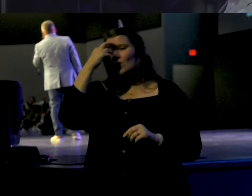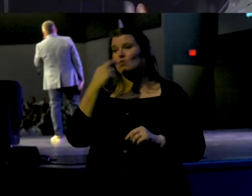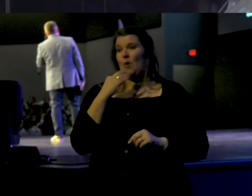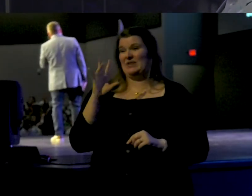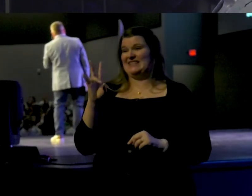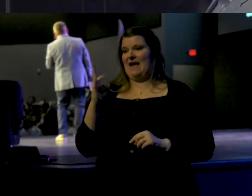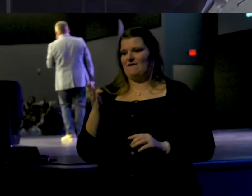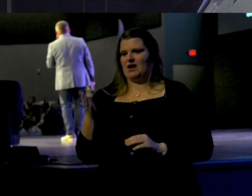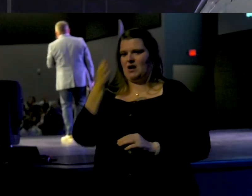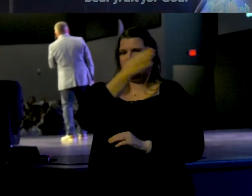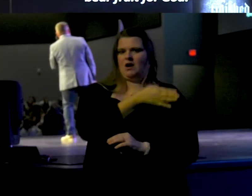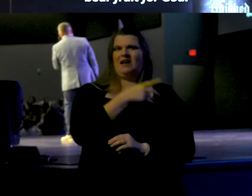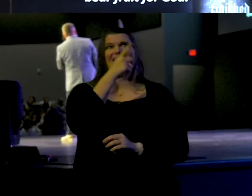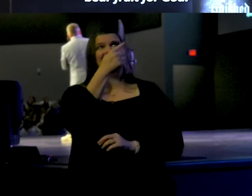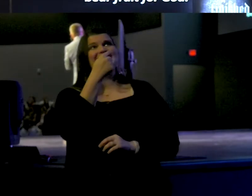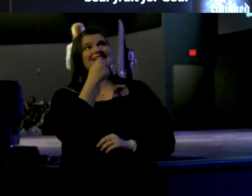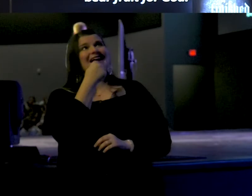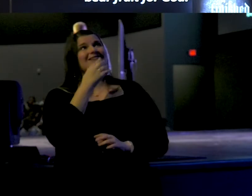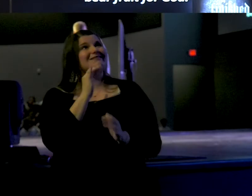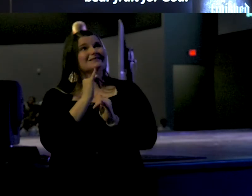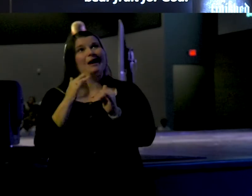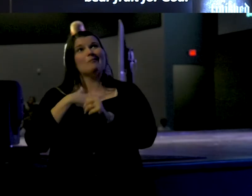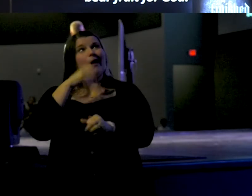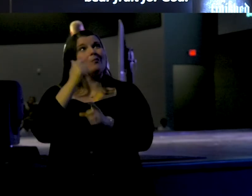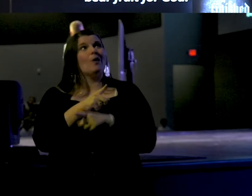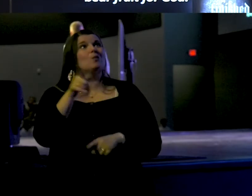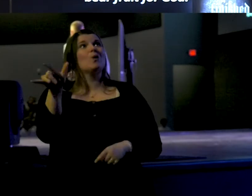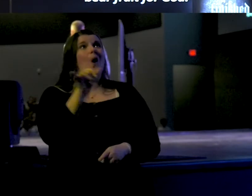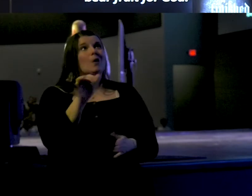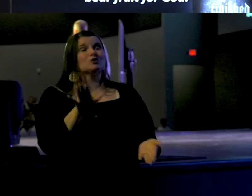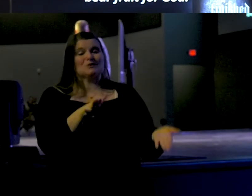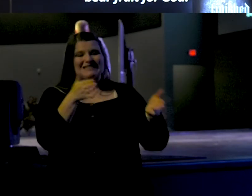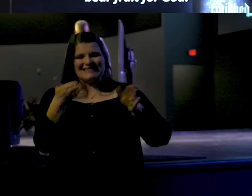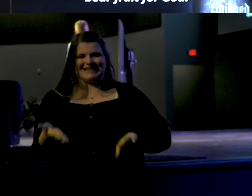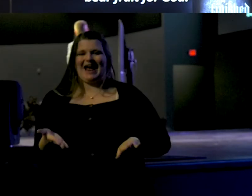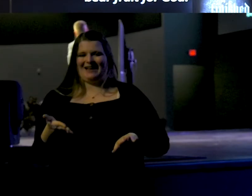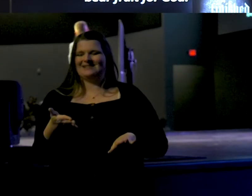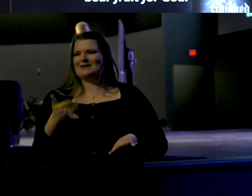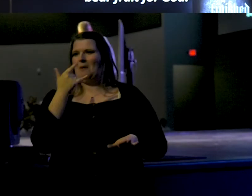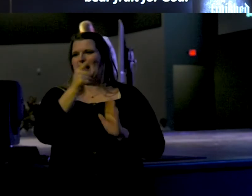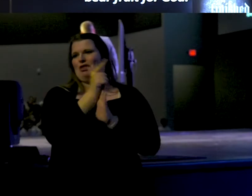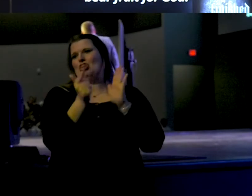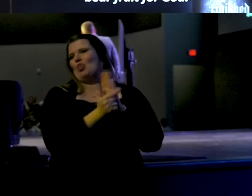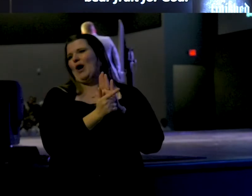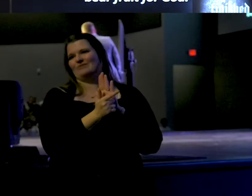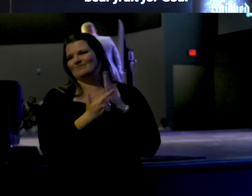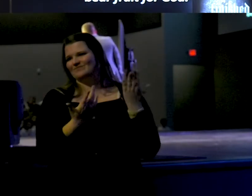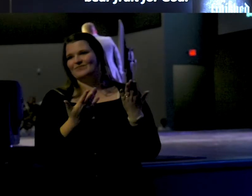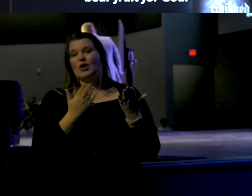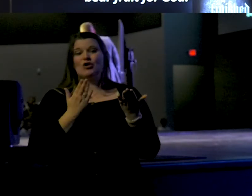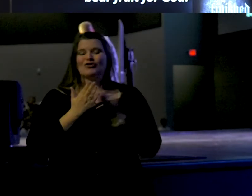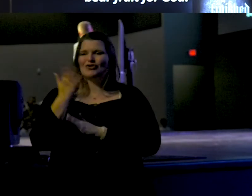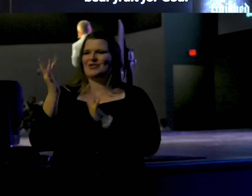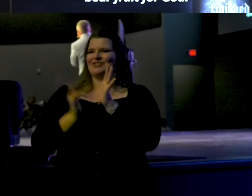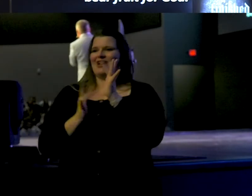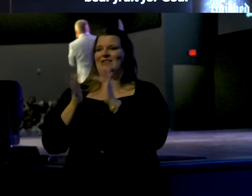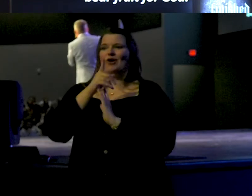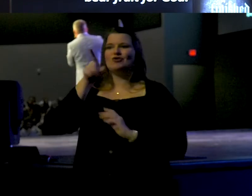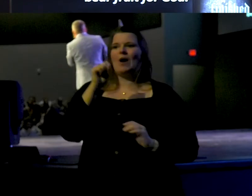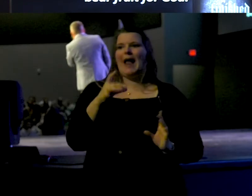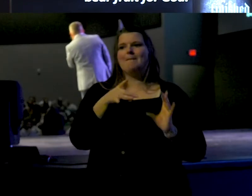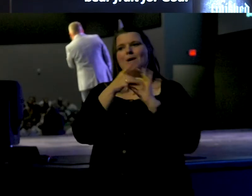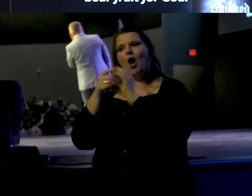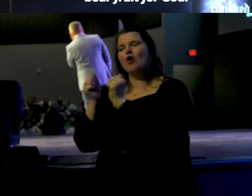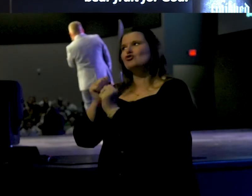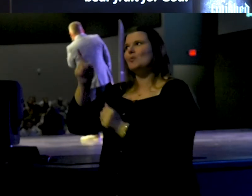7, he comes back to this again. Likewise, my brothers, you also have died to the law through the body of Christ so that you may belong to another,